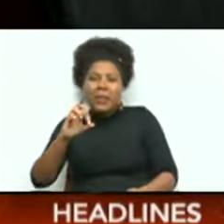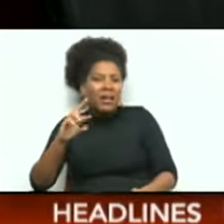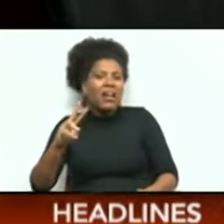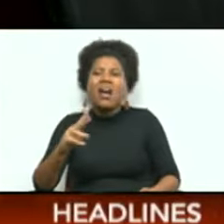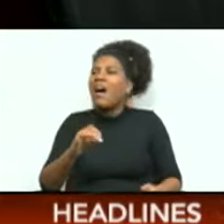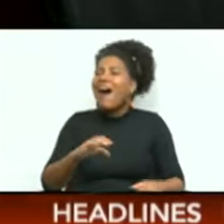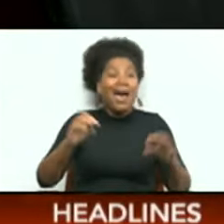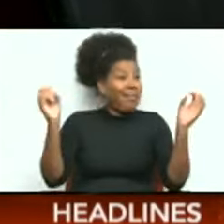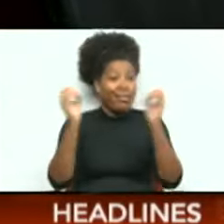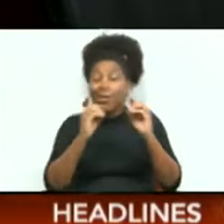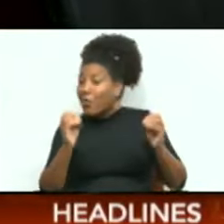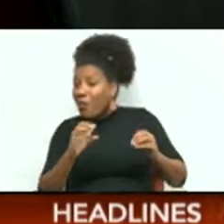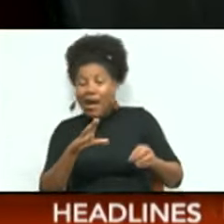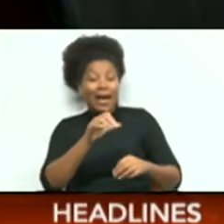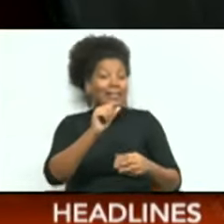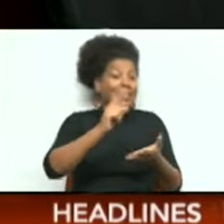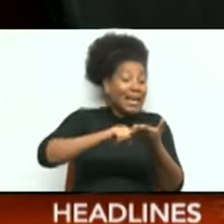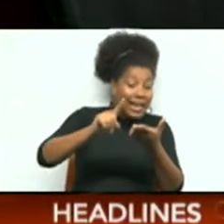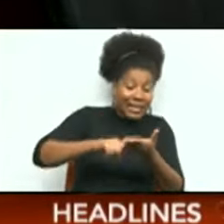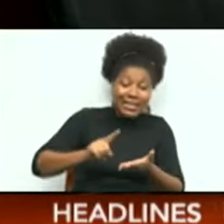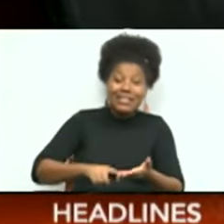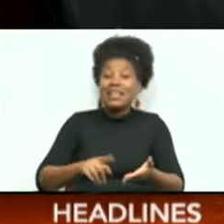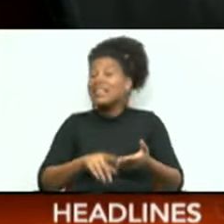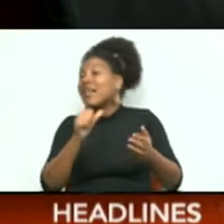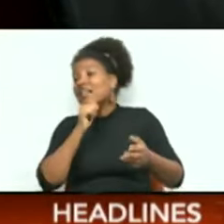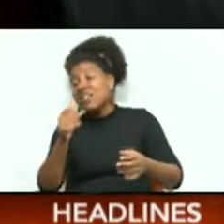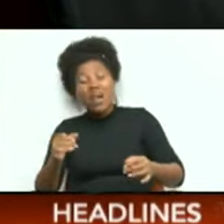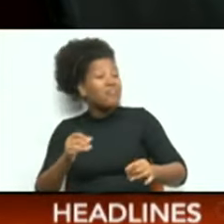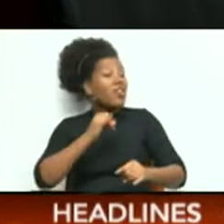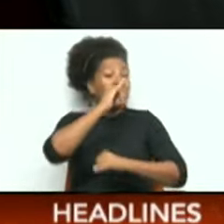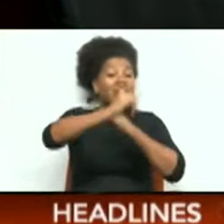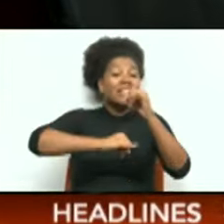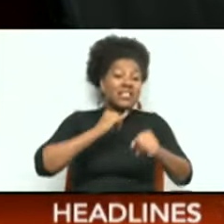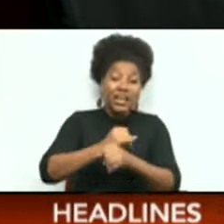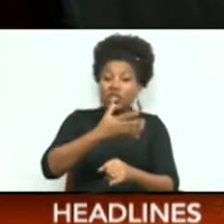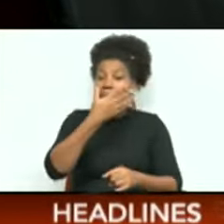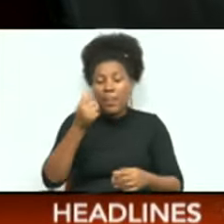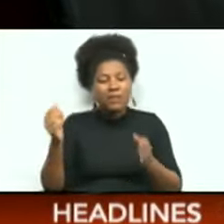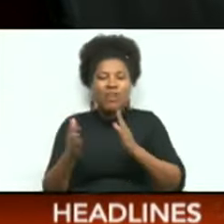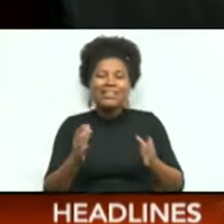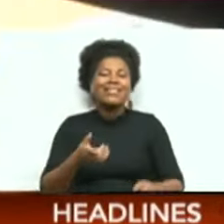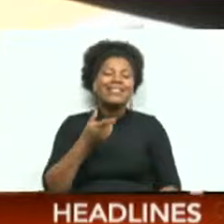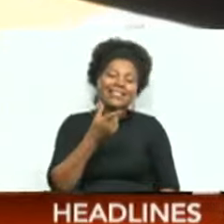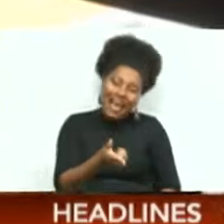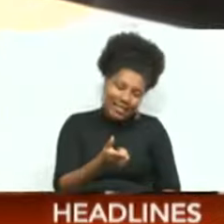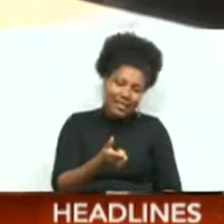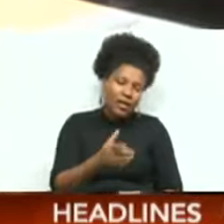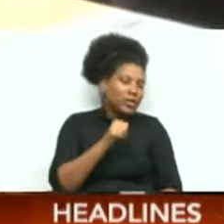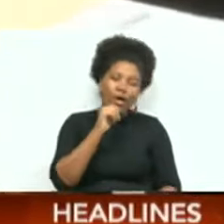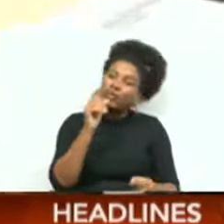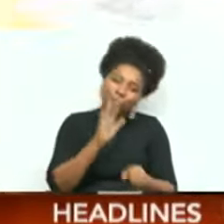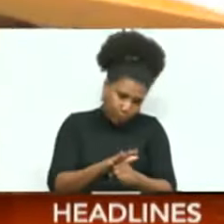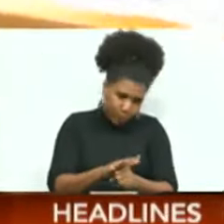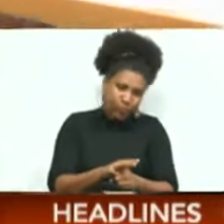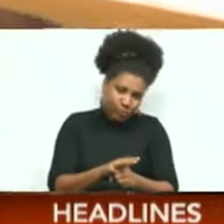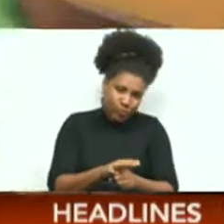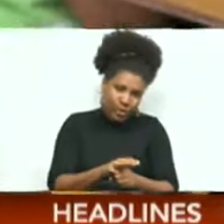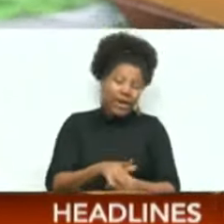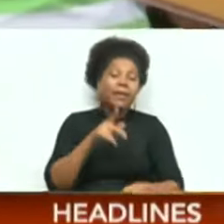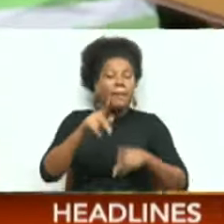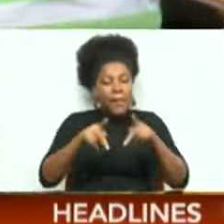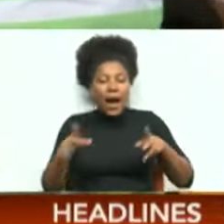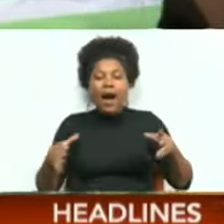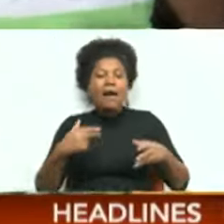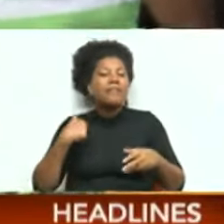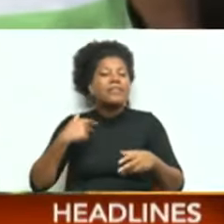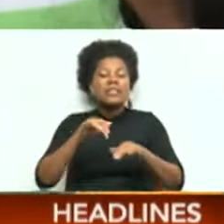analysis and they haven't followed international best practice is nonsense. But opposition Senator Jayanti Lachmedial